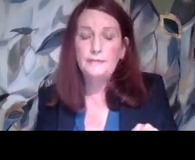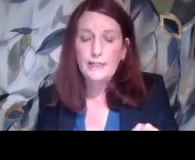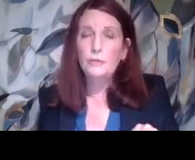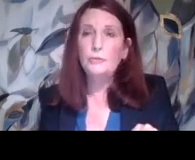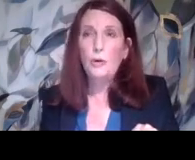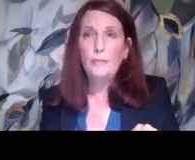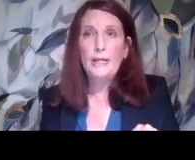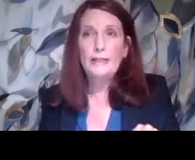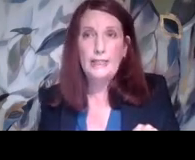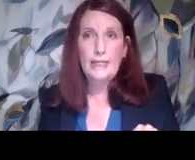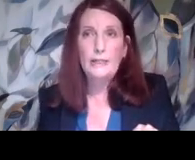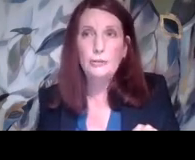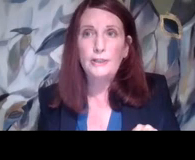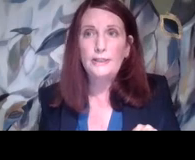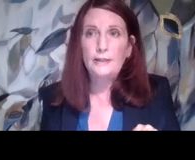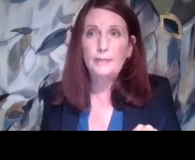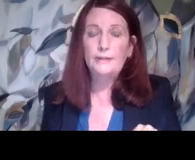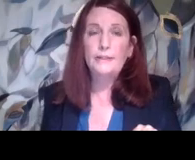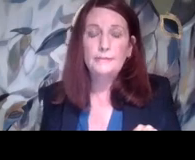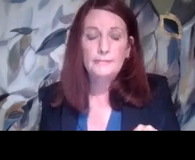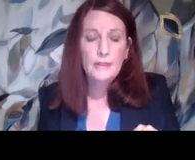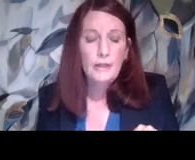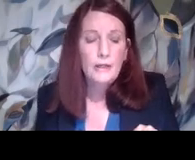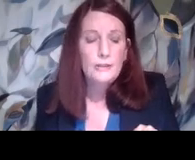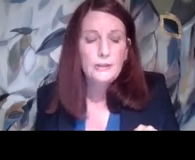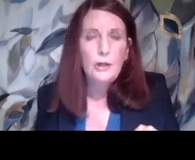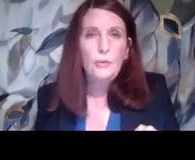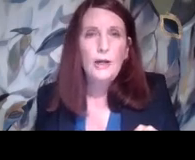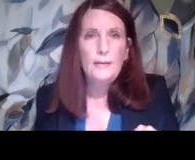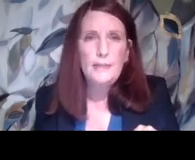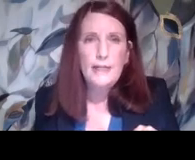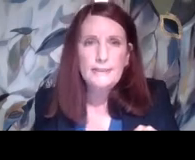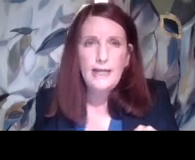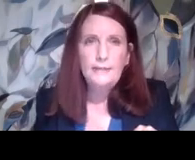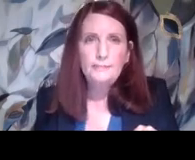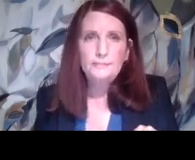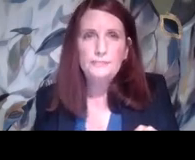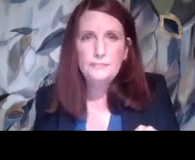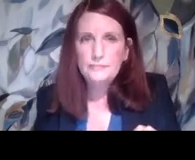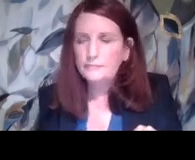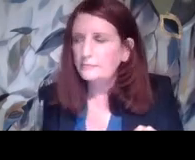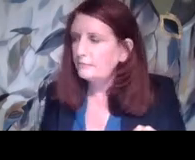it because if they don't know about it, they can't do anything about it. So, um, next slide.